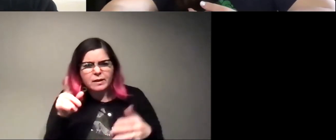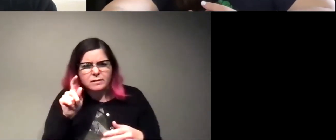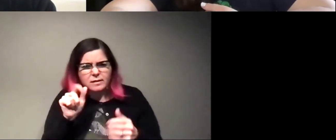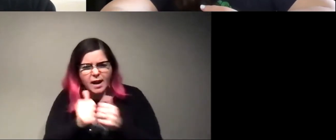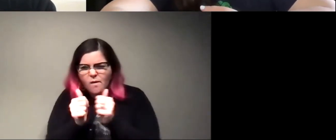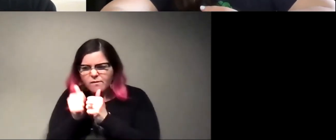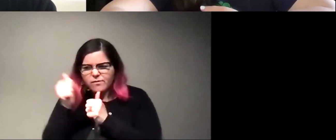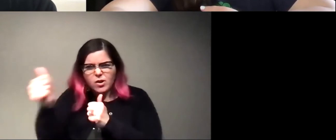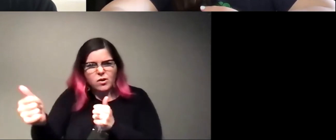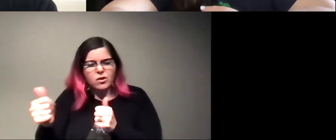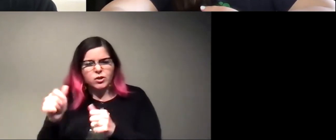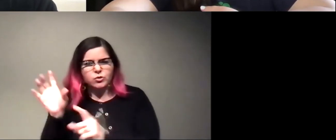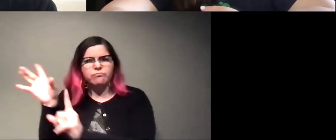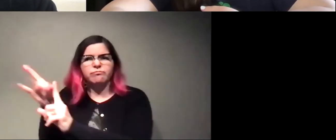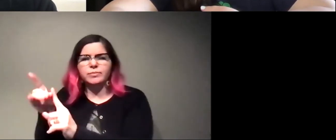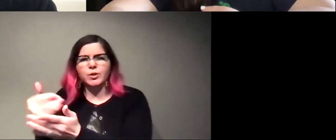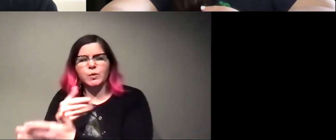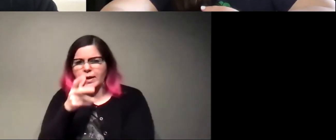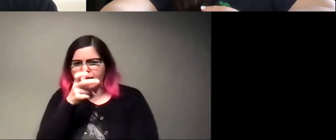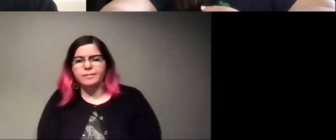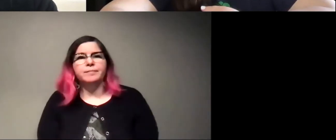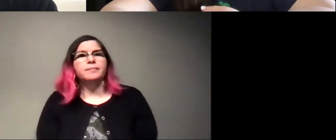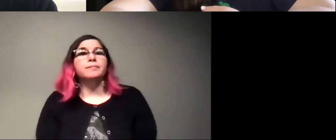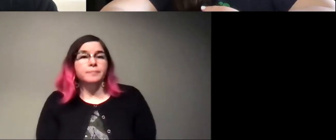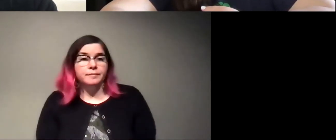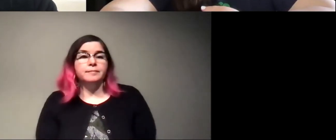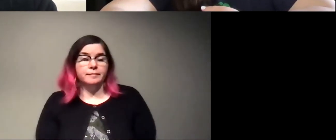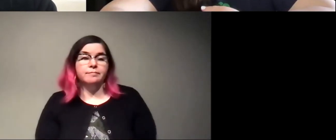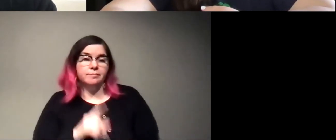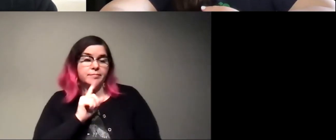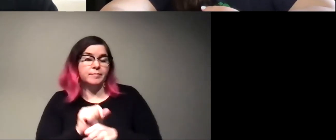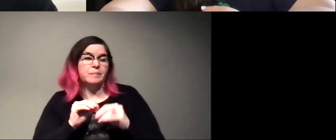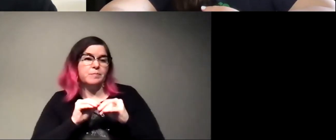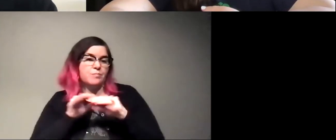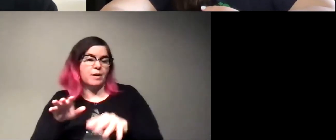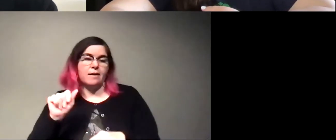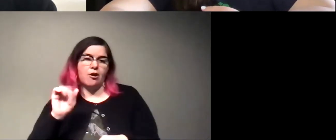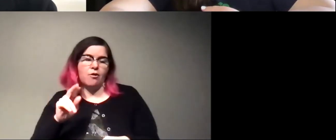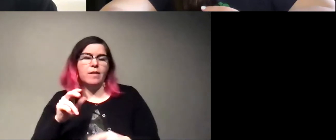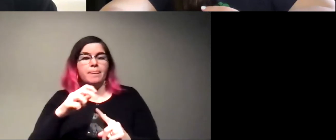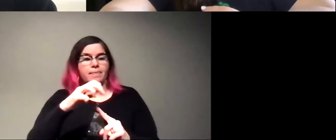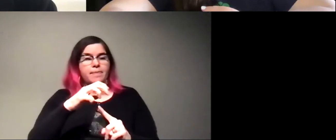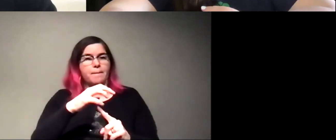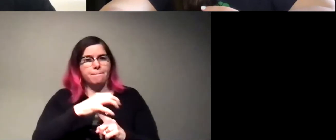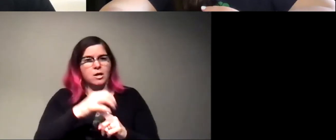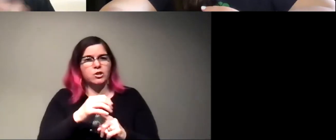they travel to land on an ant? Yeah. So they, they do spread on the air. As a matter of fact, the mushroom actually kind of shoots the spores out like a little